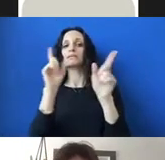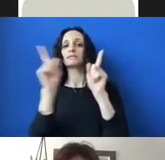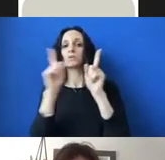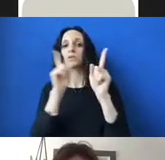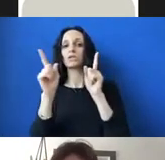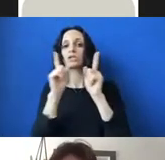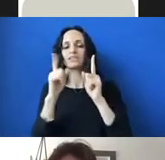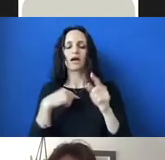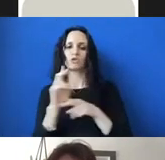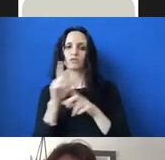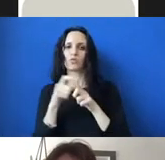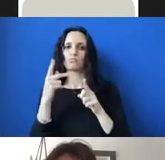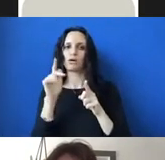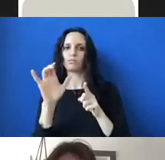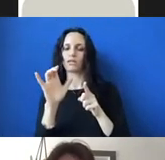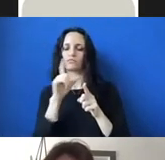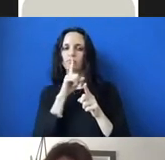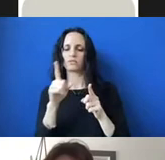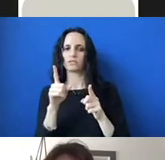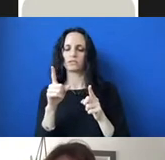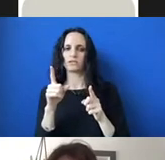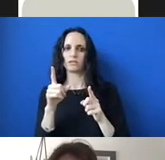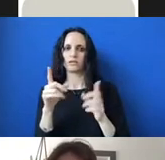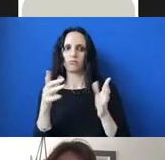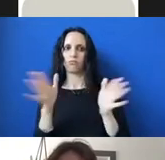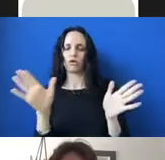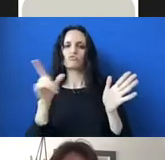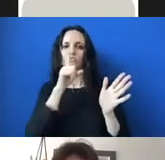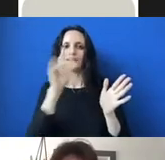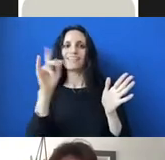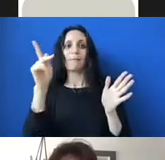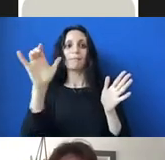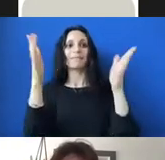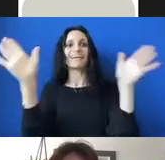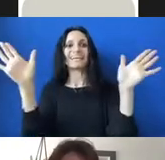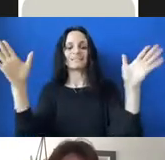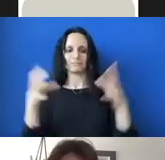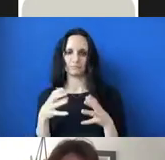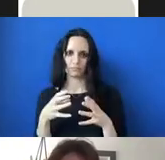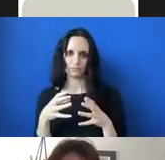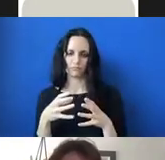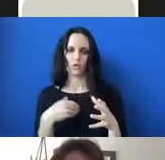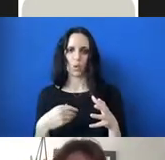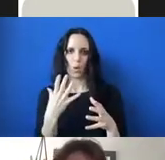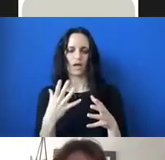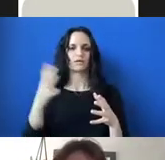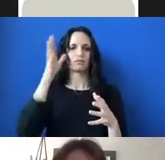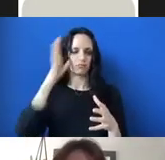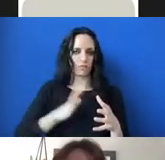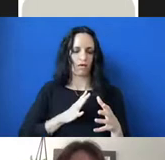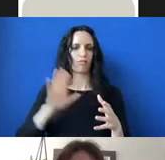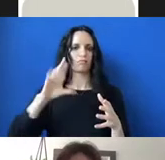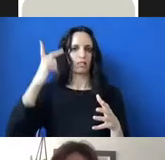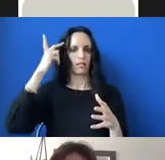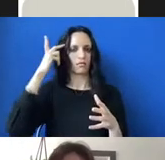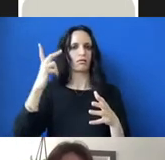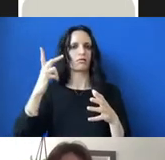very generously. It only represented a small minority of people, which were kind of white male political and social elites. But in